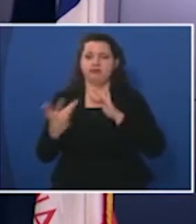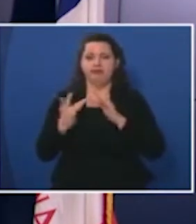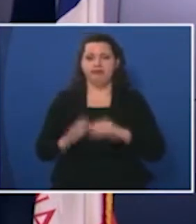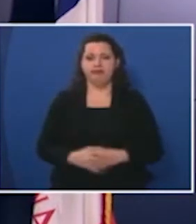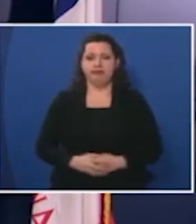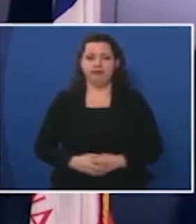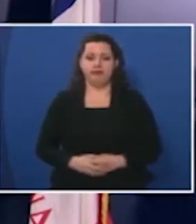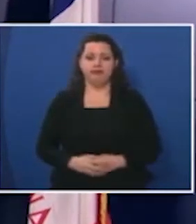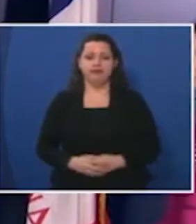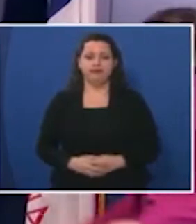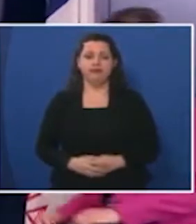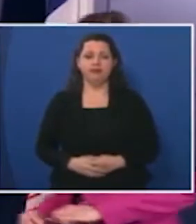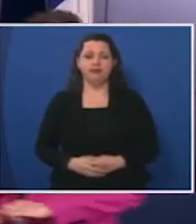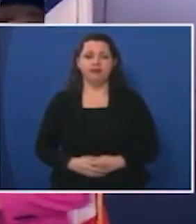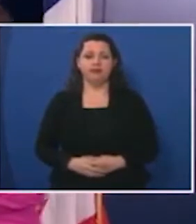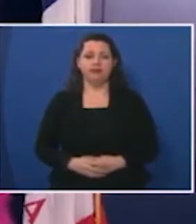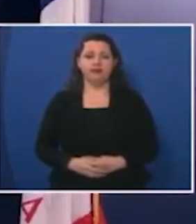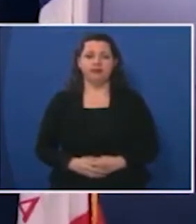workplace